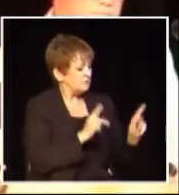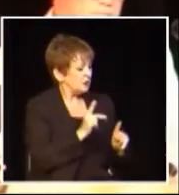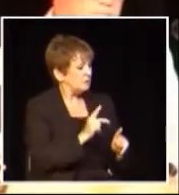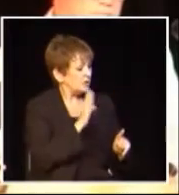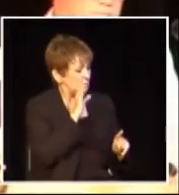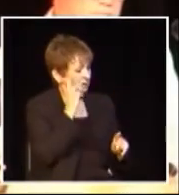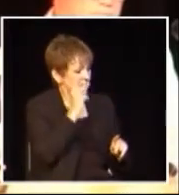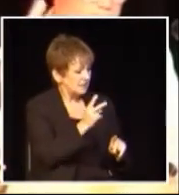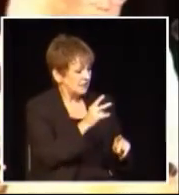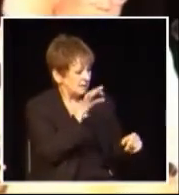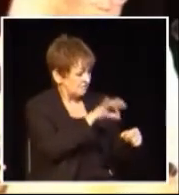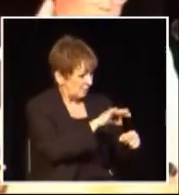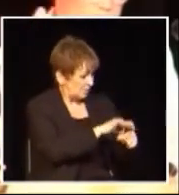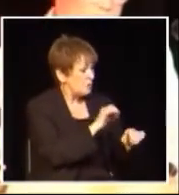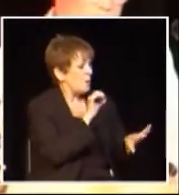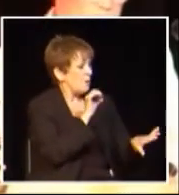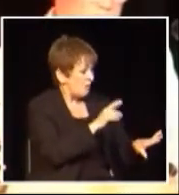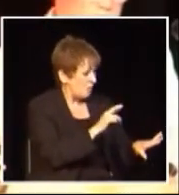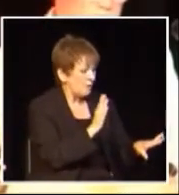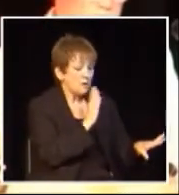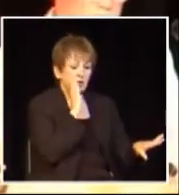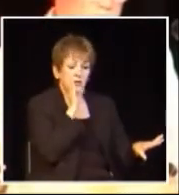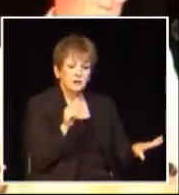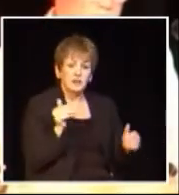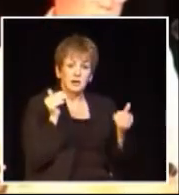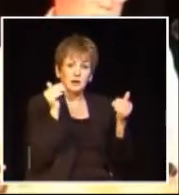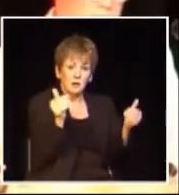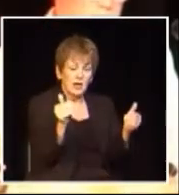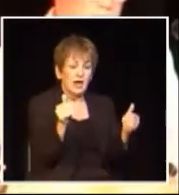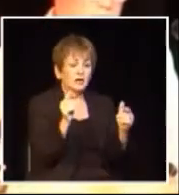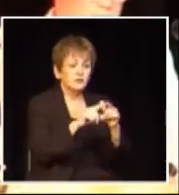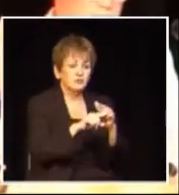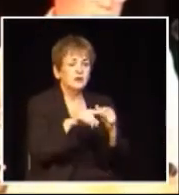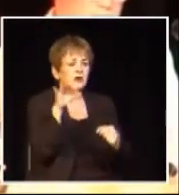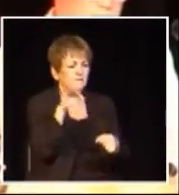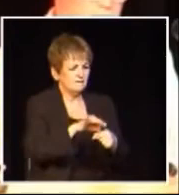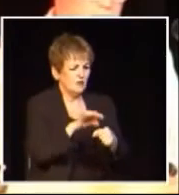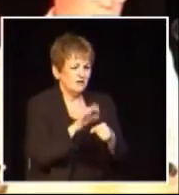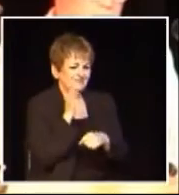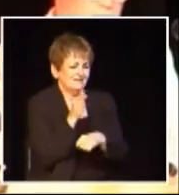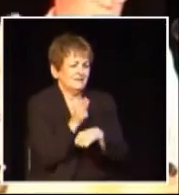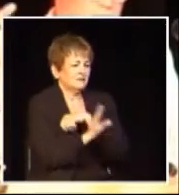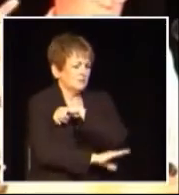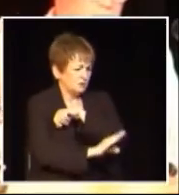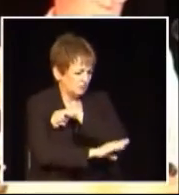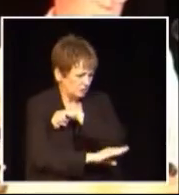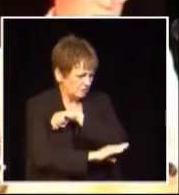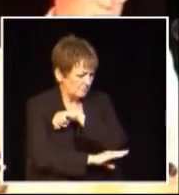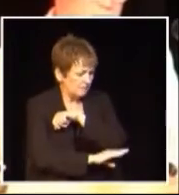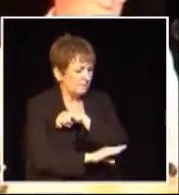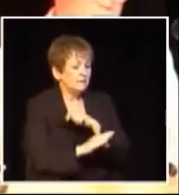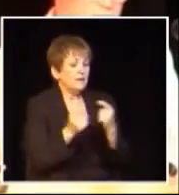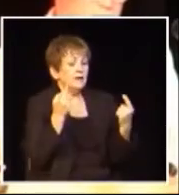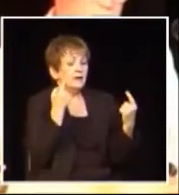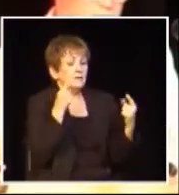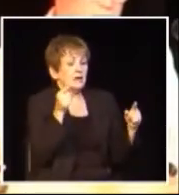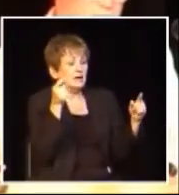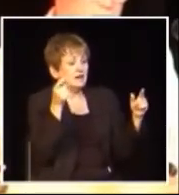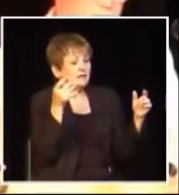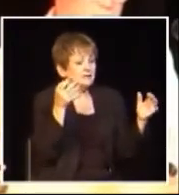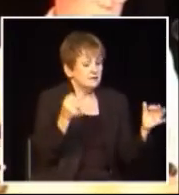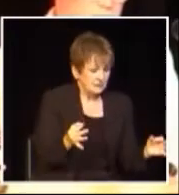and have their constituents see how it is they voted or whether they would take it to an initiative vote in September